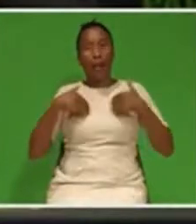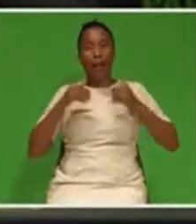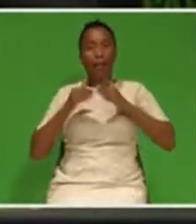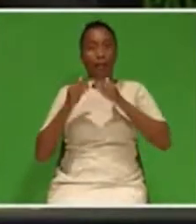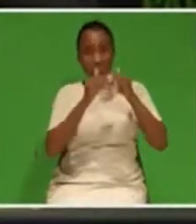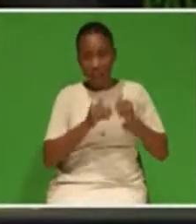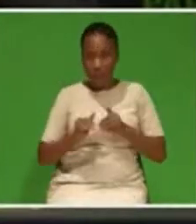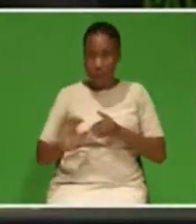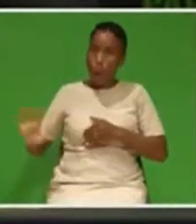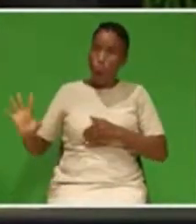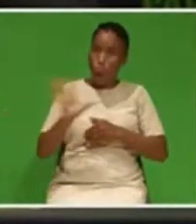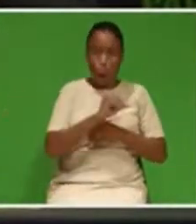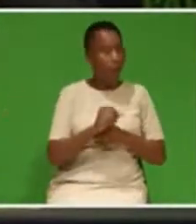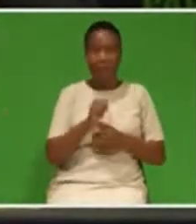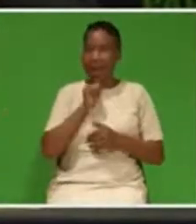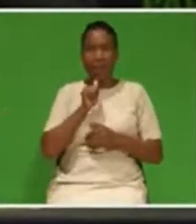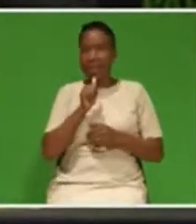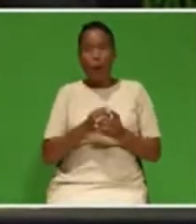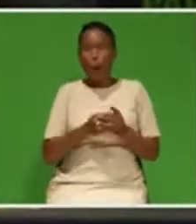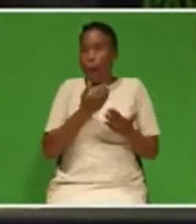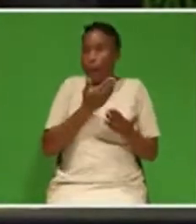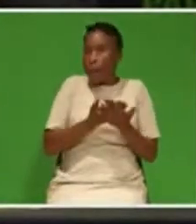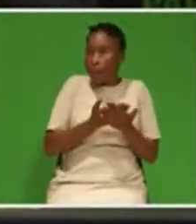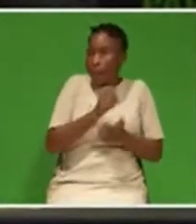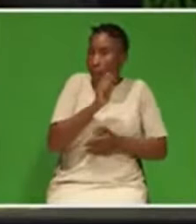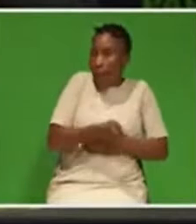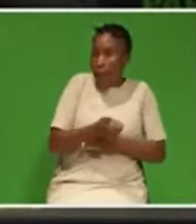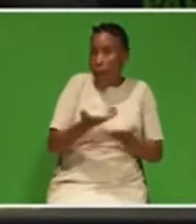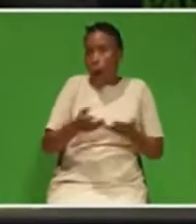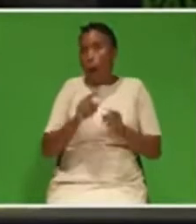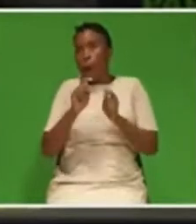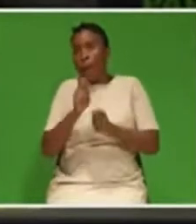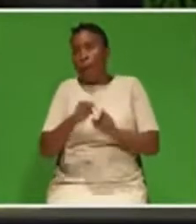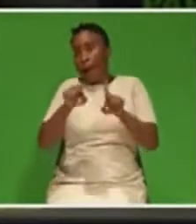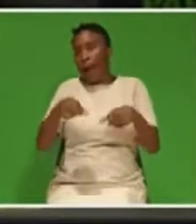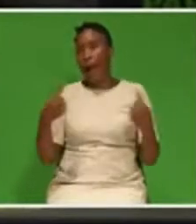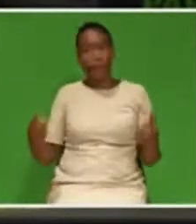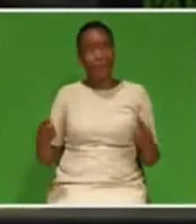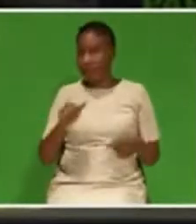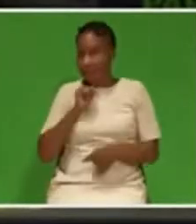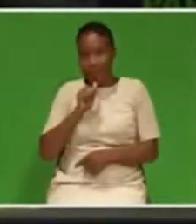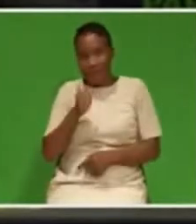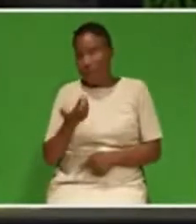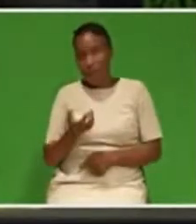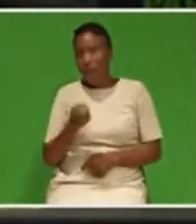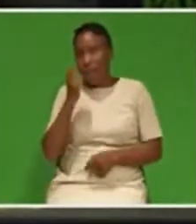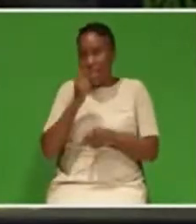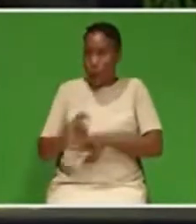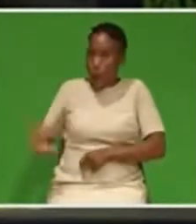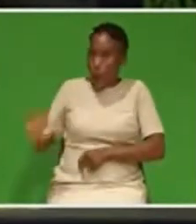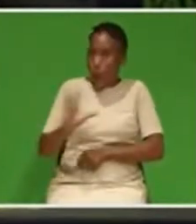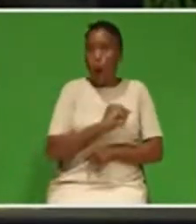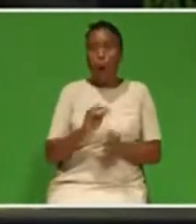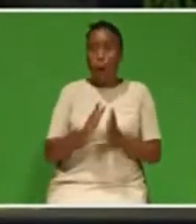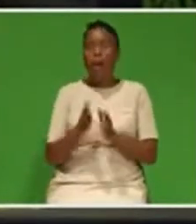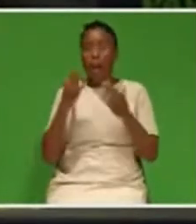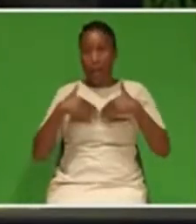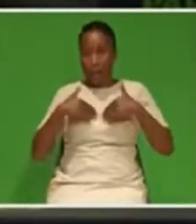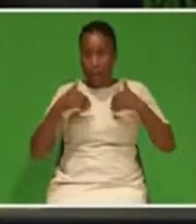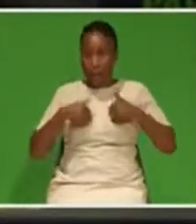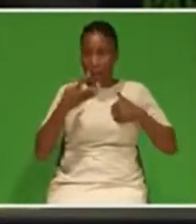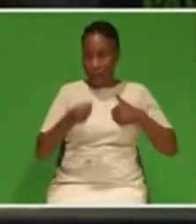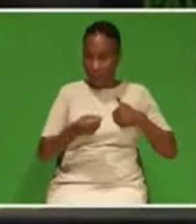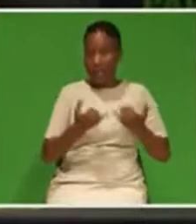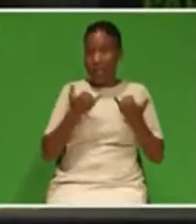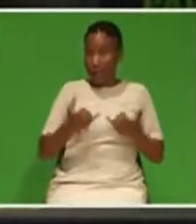ability to pay. We will therefore progressively implement the National Health Insurance,